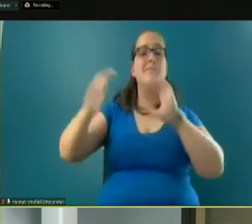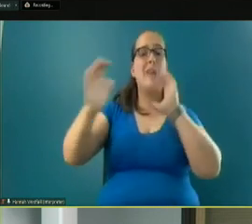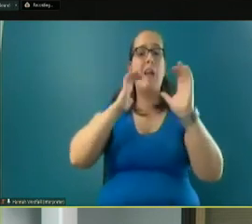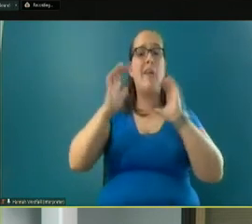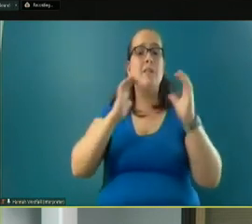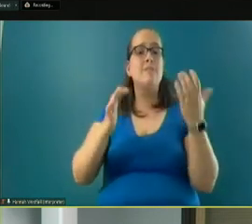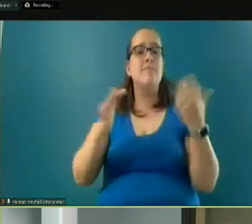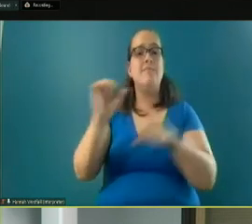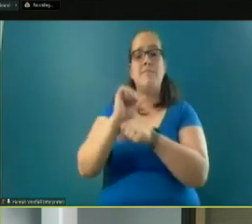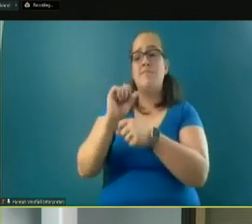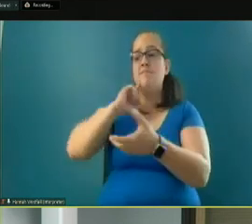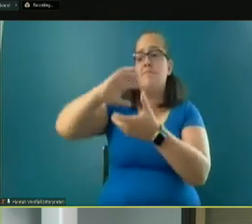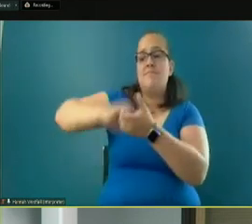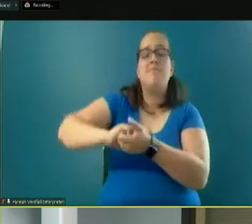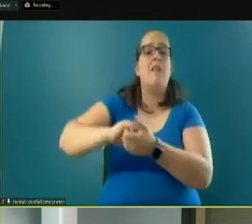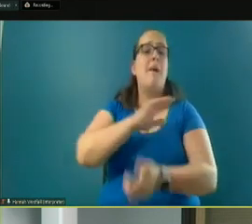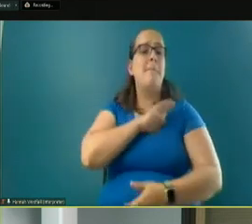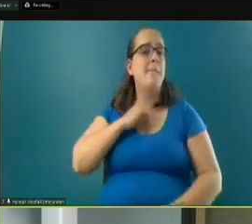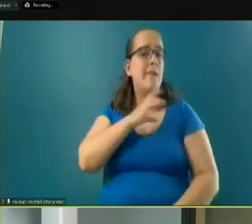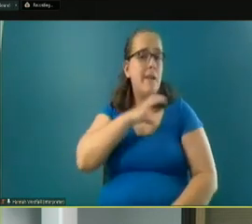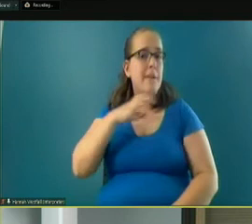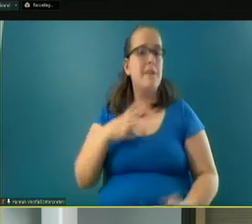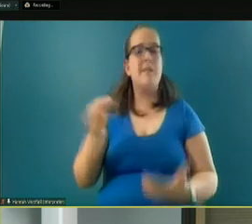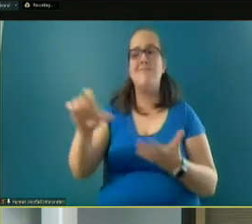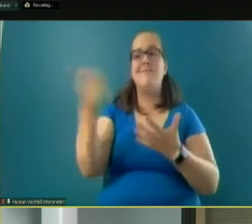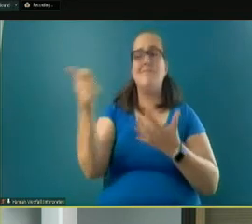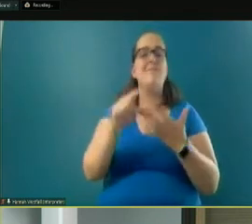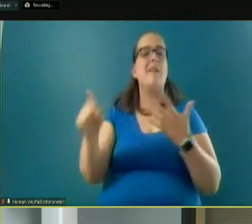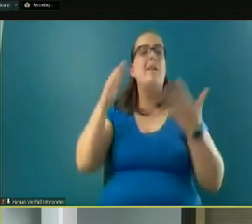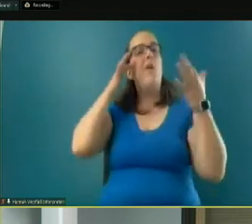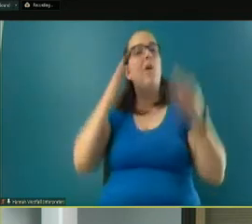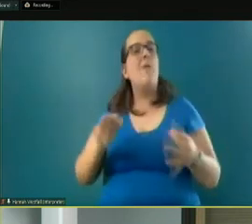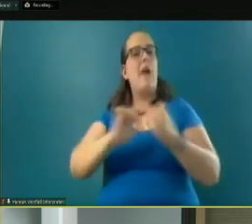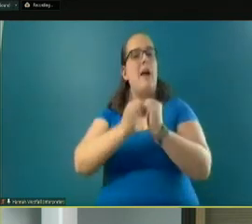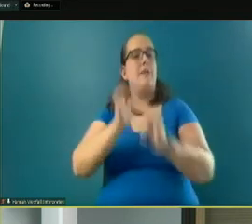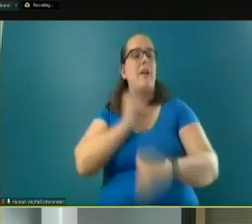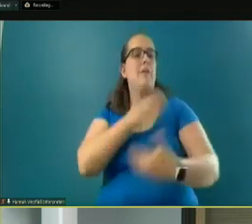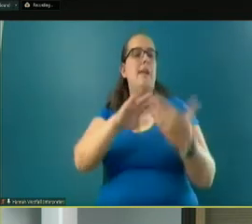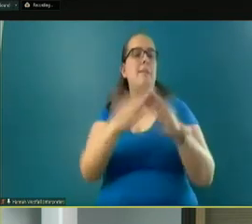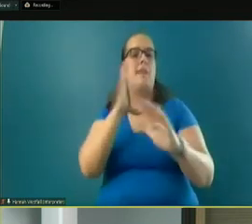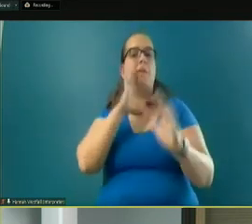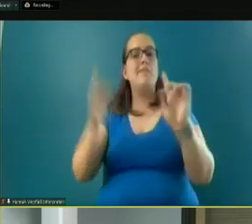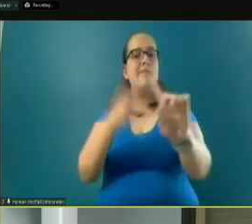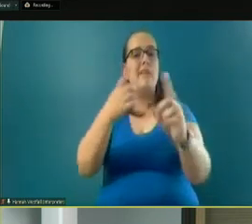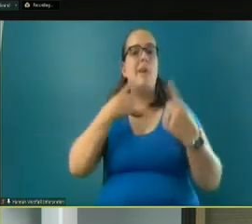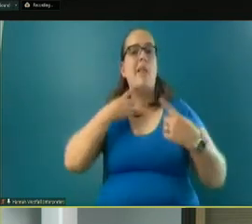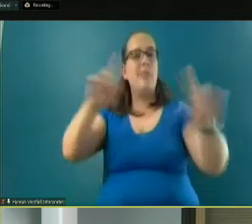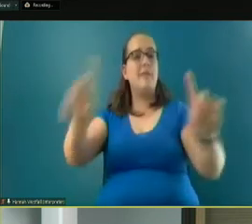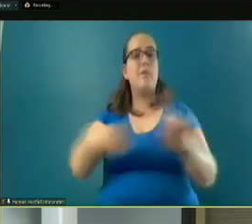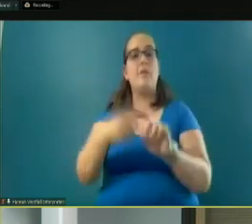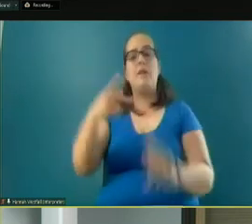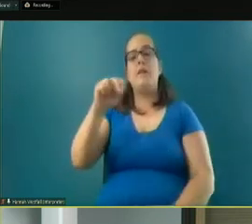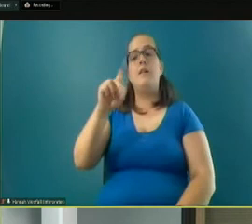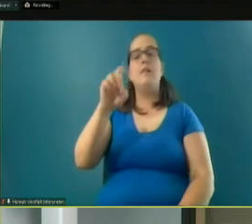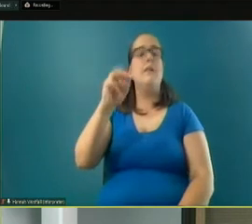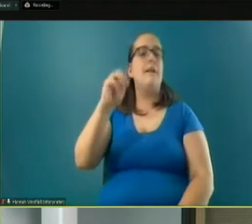working closely with our Board of Commissioners and others to determine how our community will persevere and thrive once the pandemic is over. The last thing